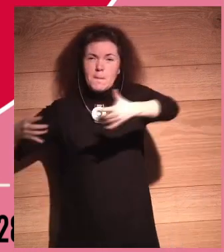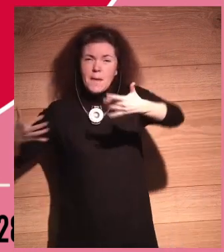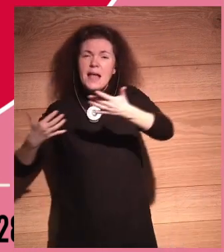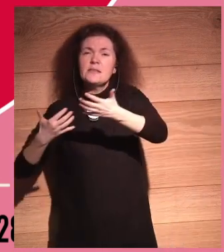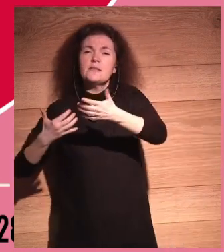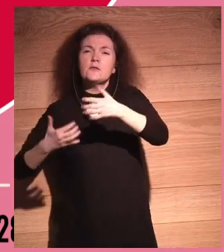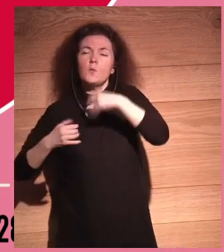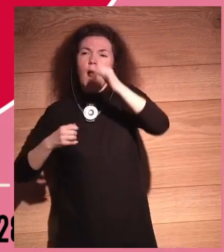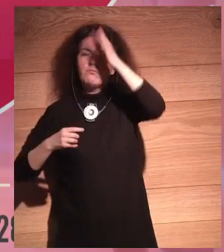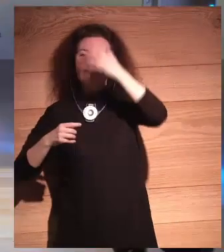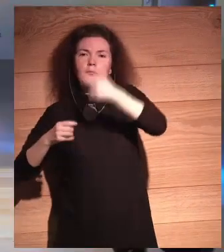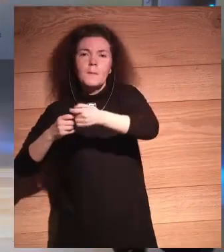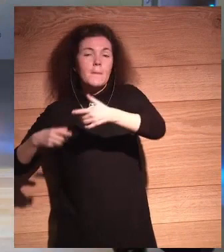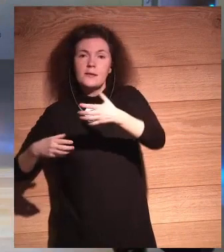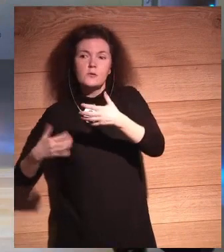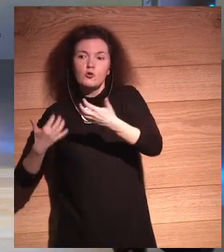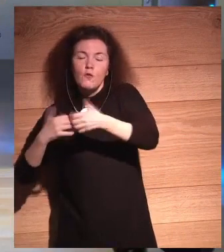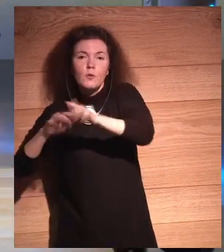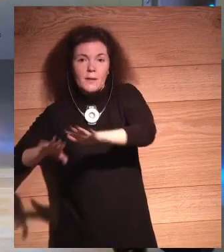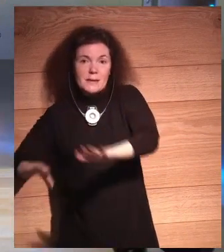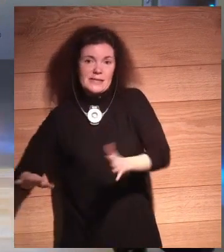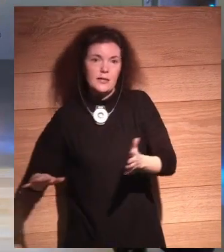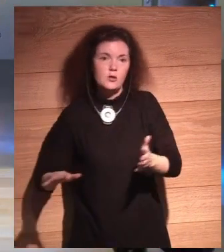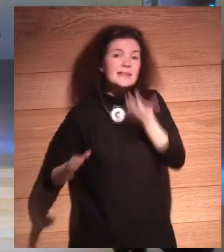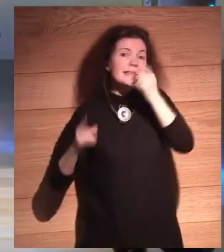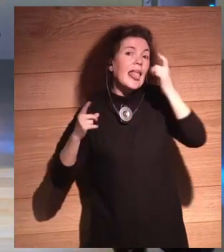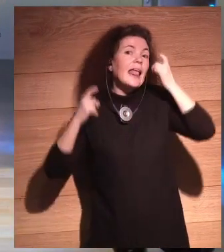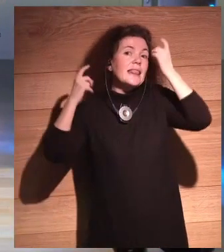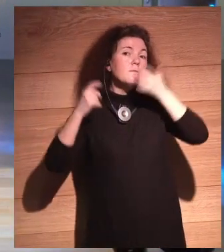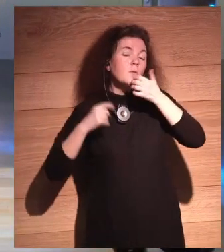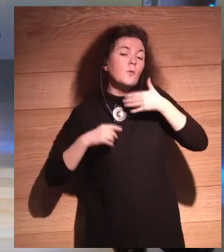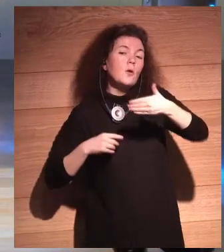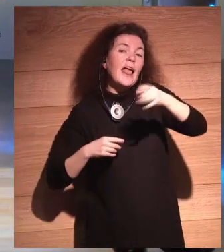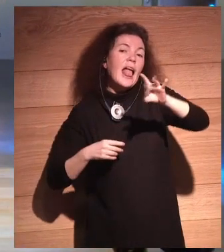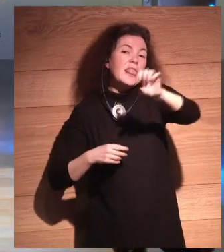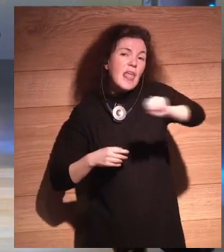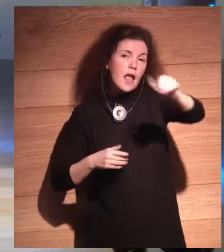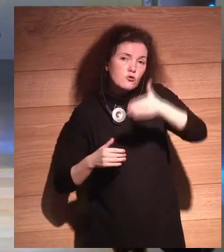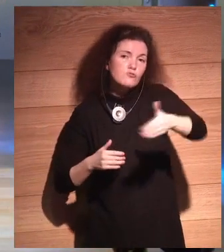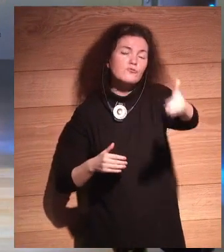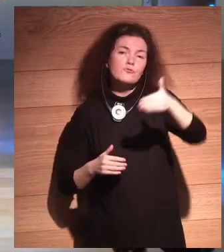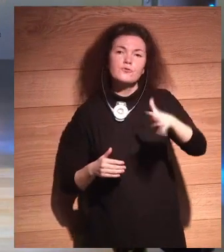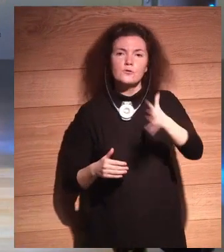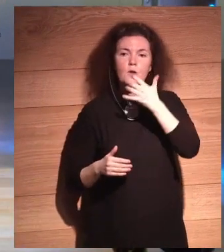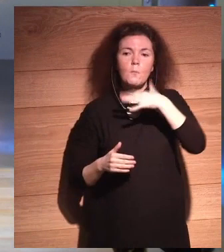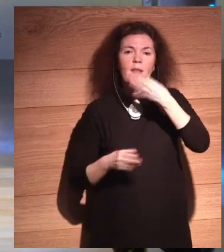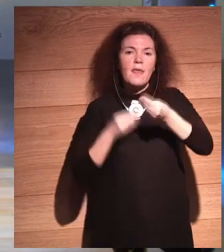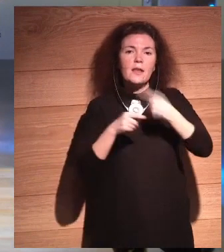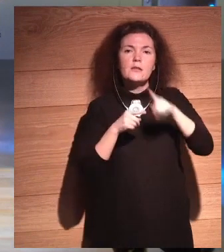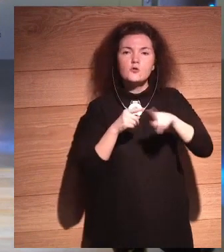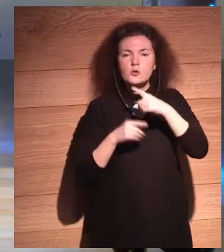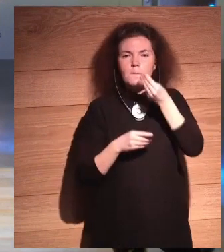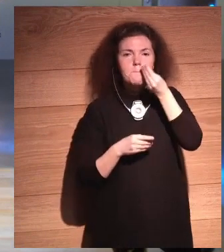I mean try as much as you want. Even if you are 15 years old, you can multitask better than I can. That is true.